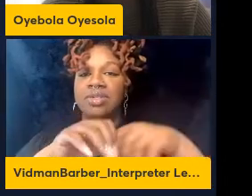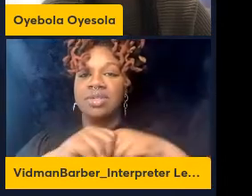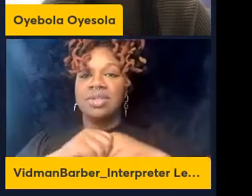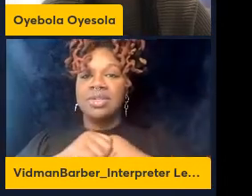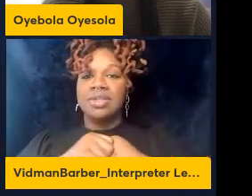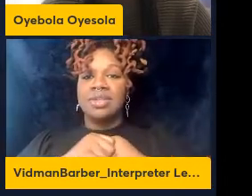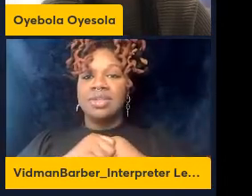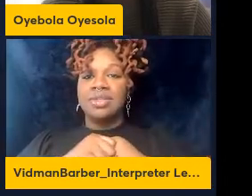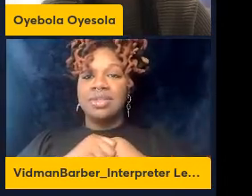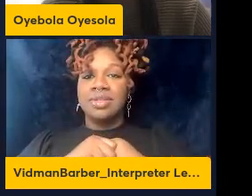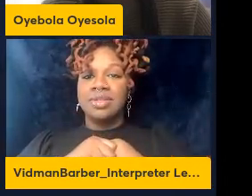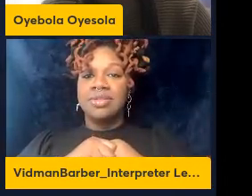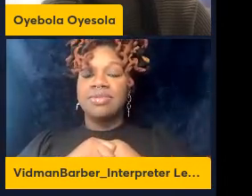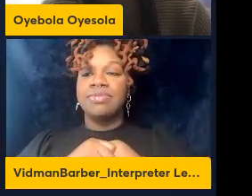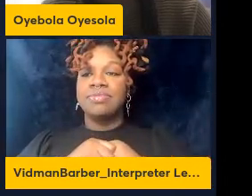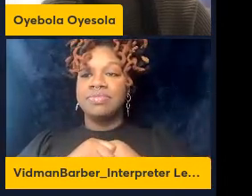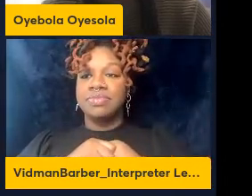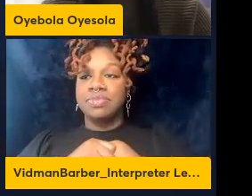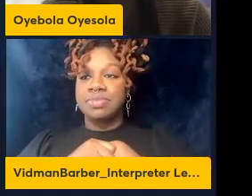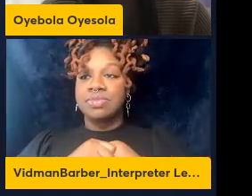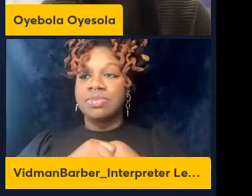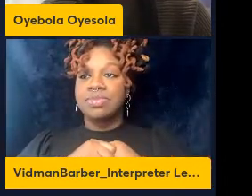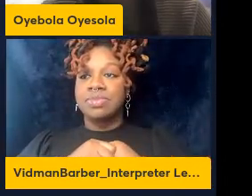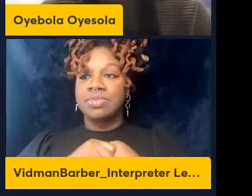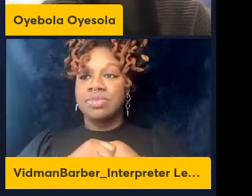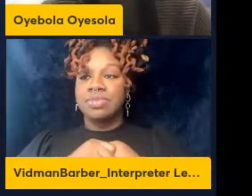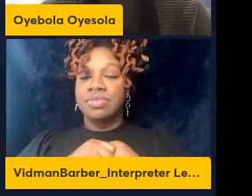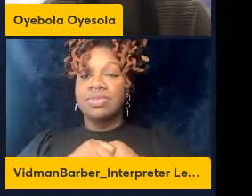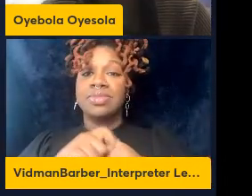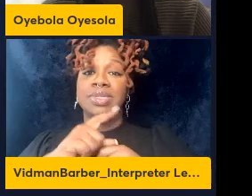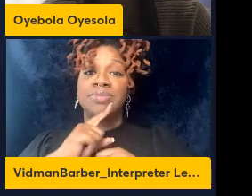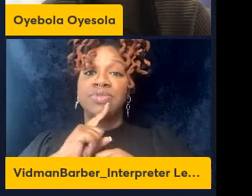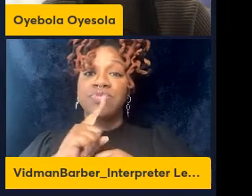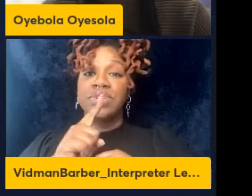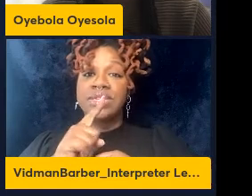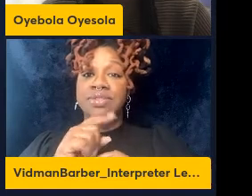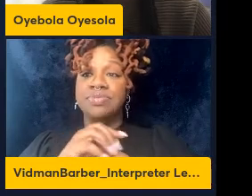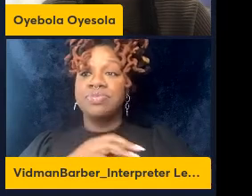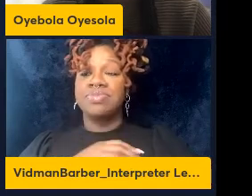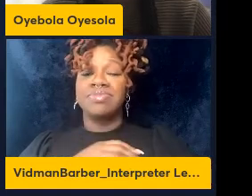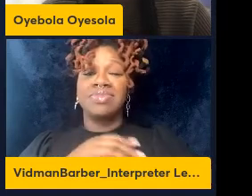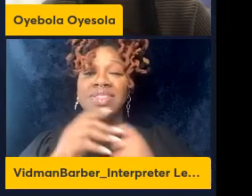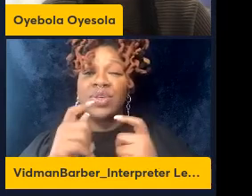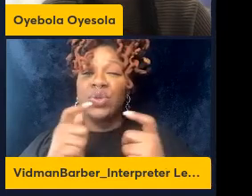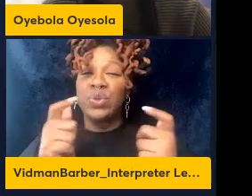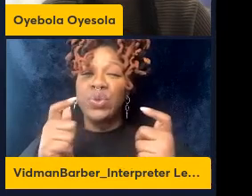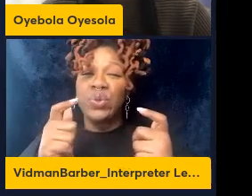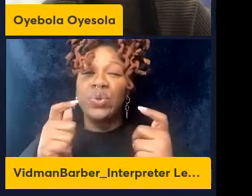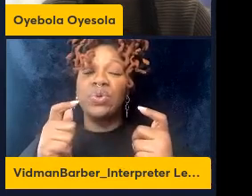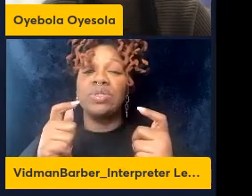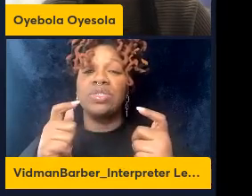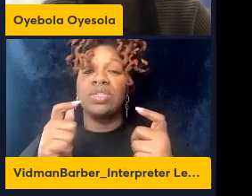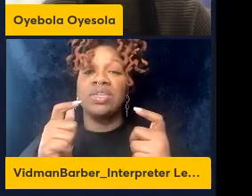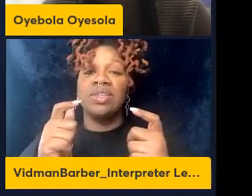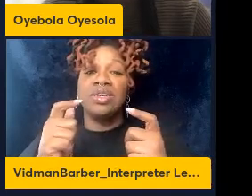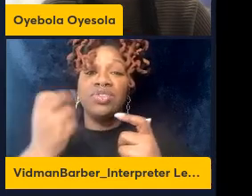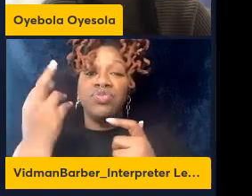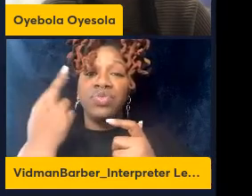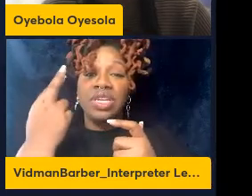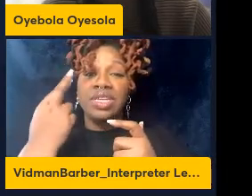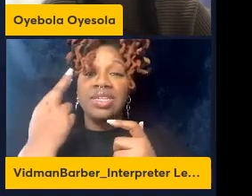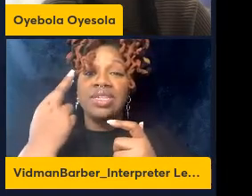any immune cell population but really the major factors that are driving the differences in